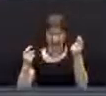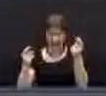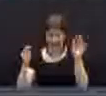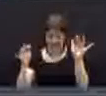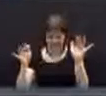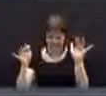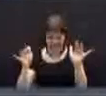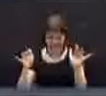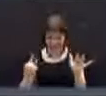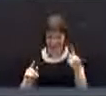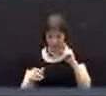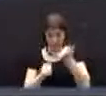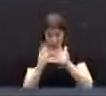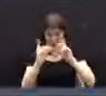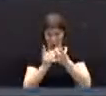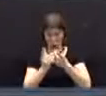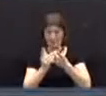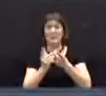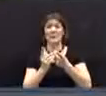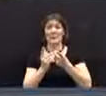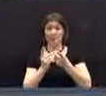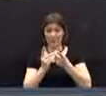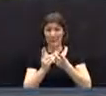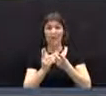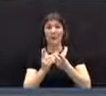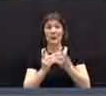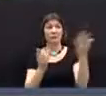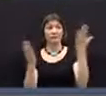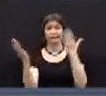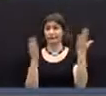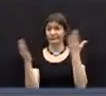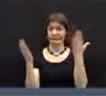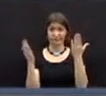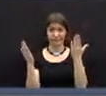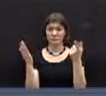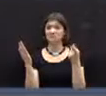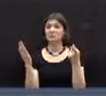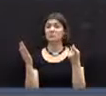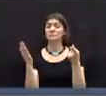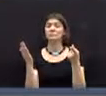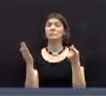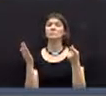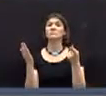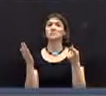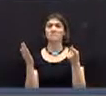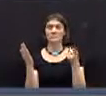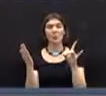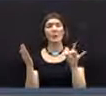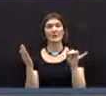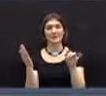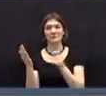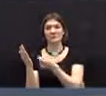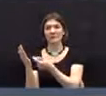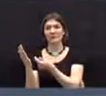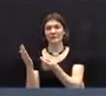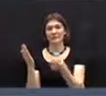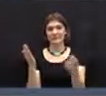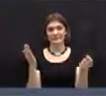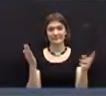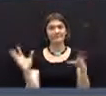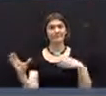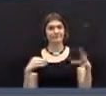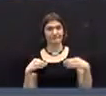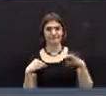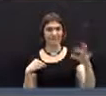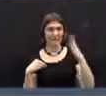that had been listed by the various department heads, and we made a series of those and adopted a